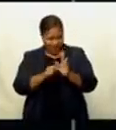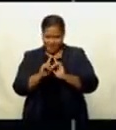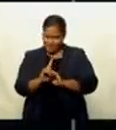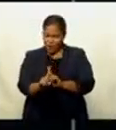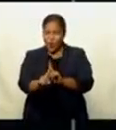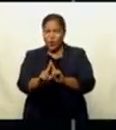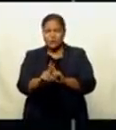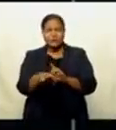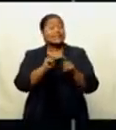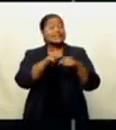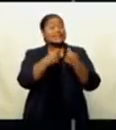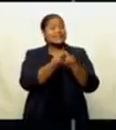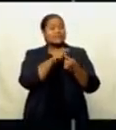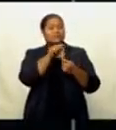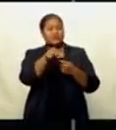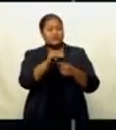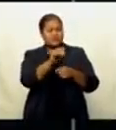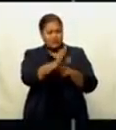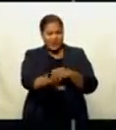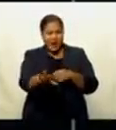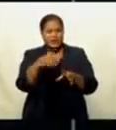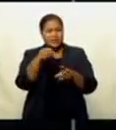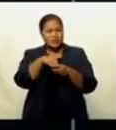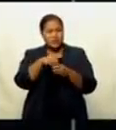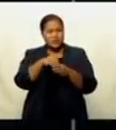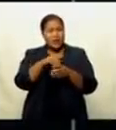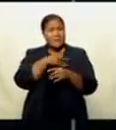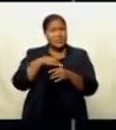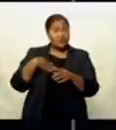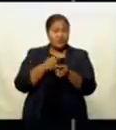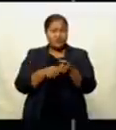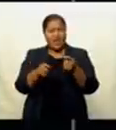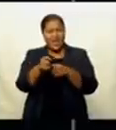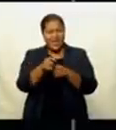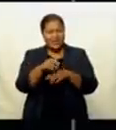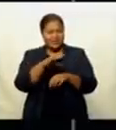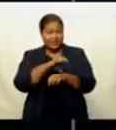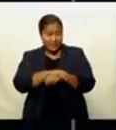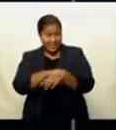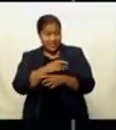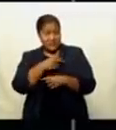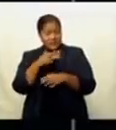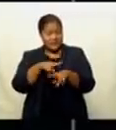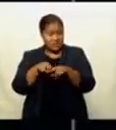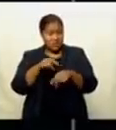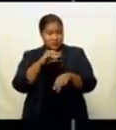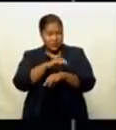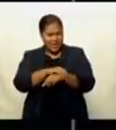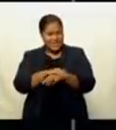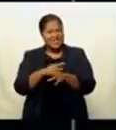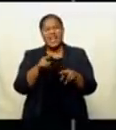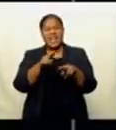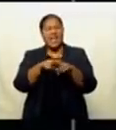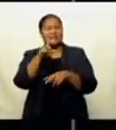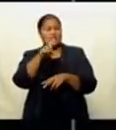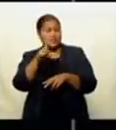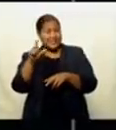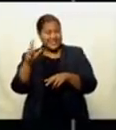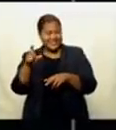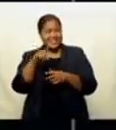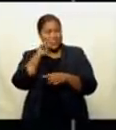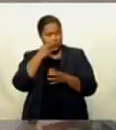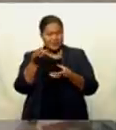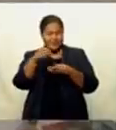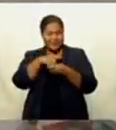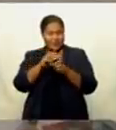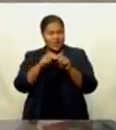Enforcement teams on the ground will include Ministry of Trade officials, Fiji Police and the Fijian Competition and Consumer Commission. Kritika Kumar